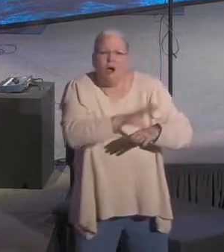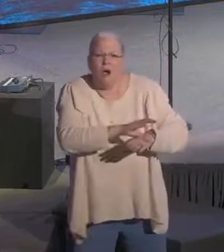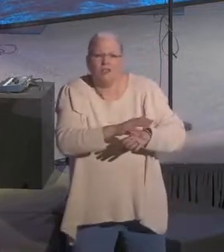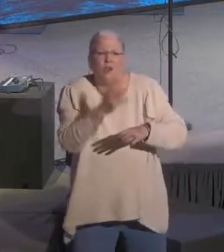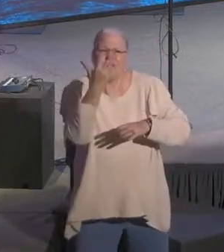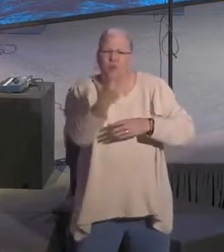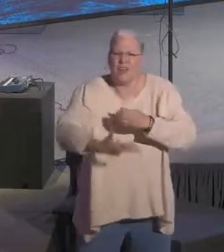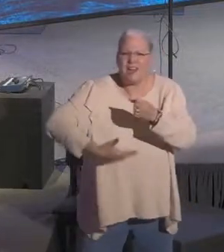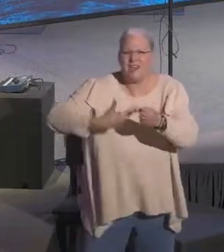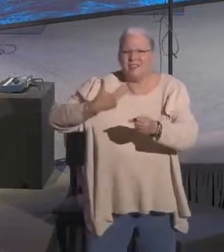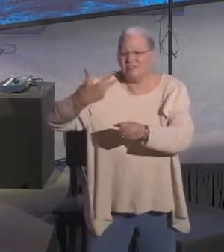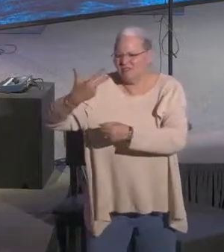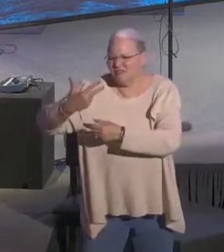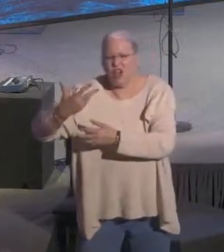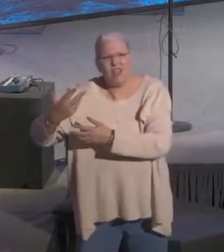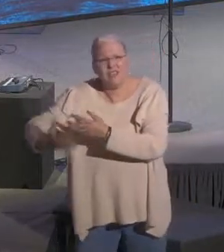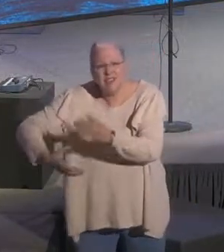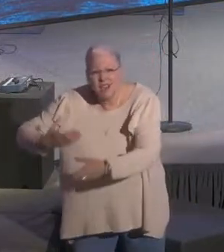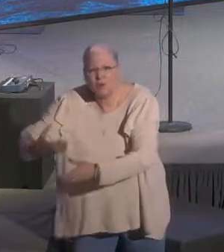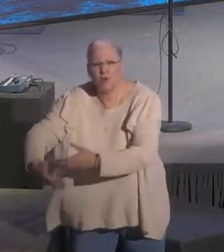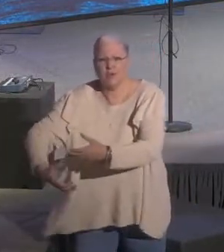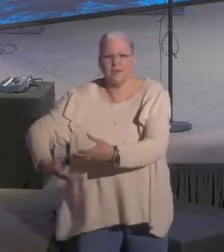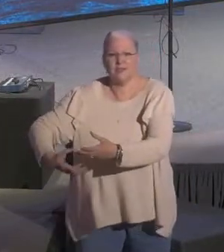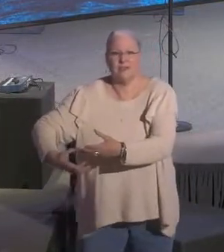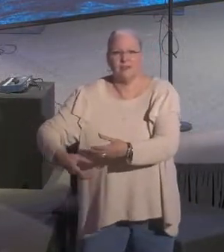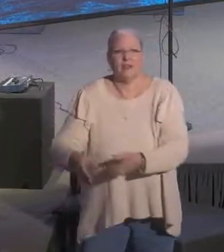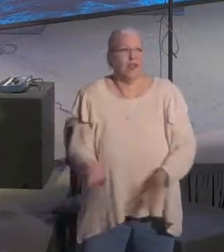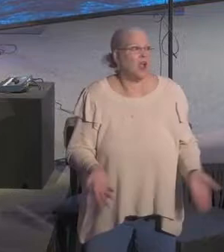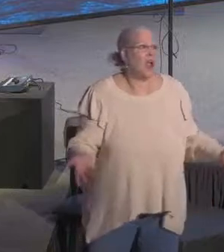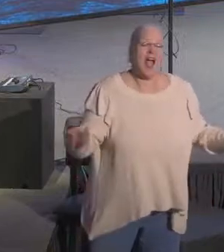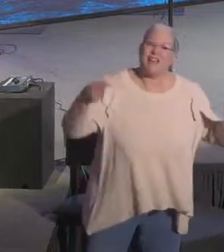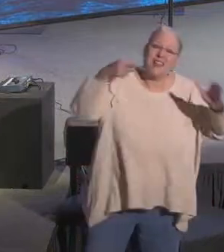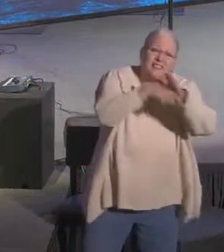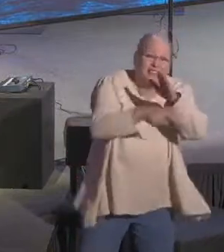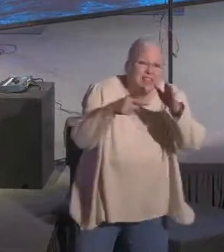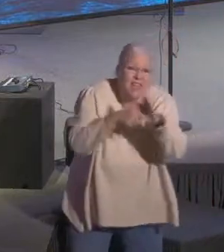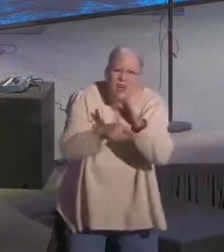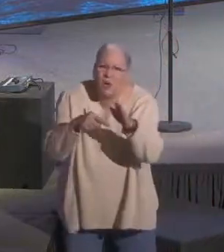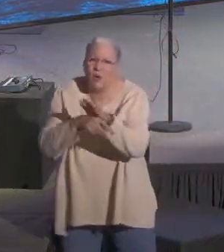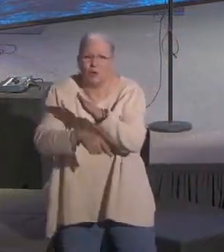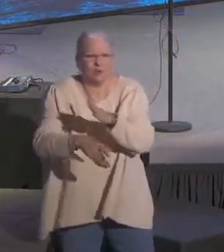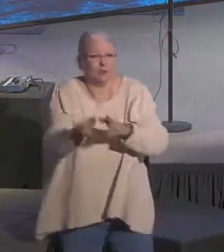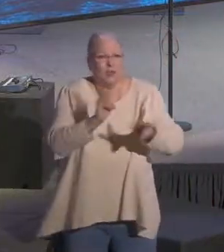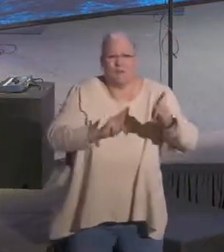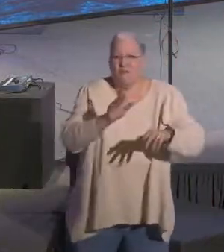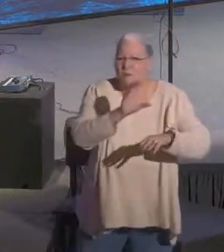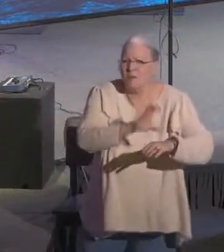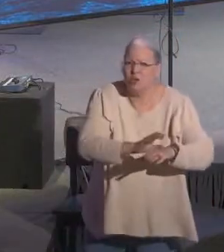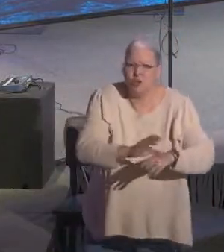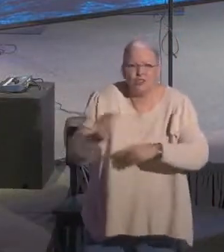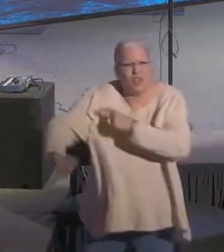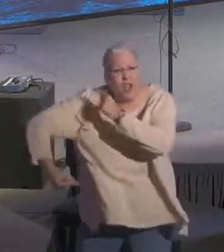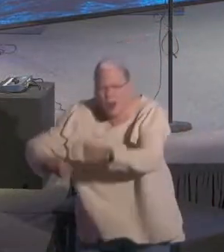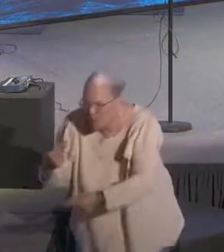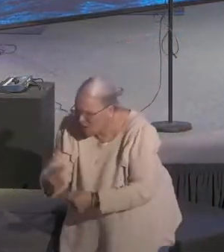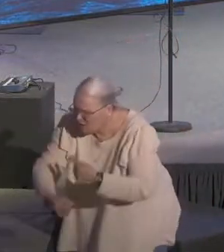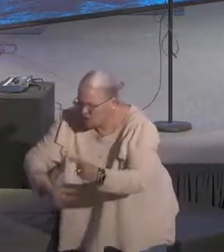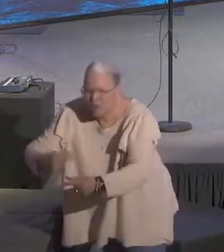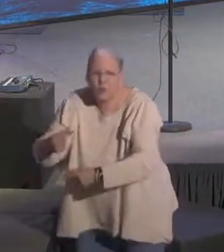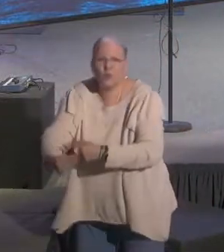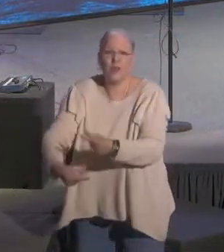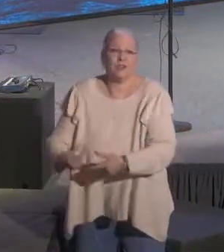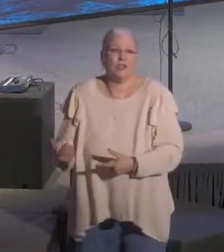centuries. 11. And they actually slaughtered people from the church. Generation after generation.